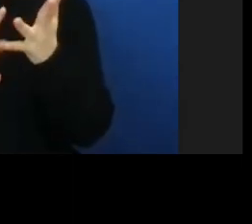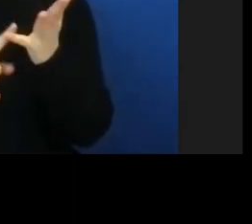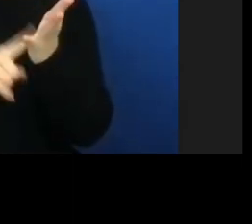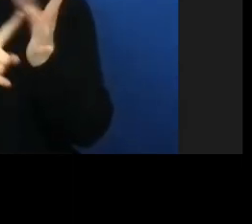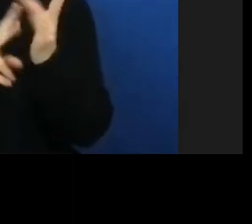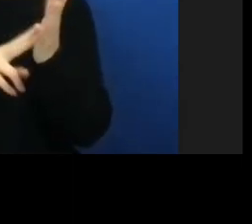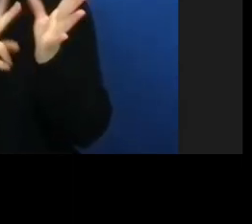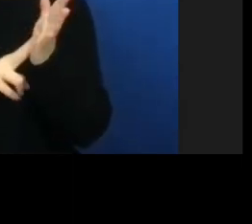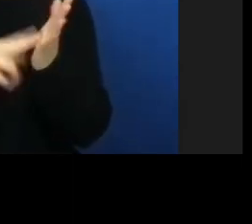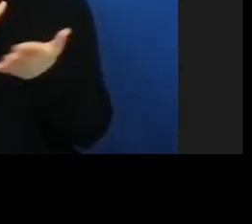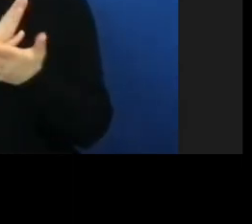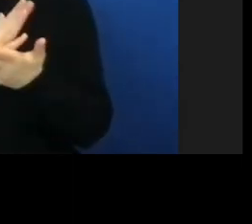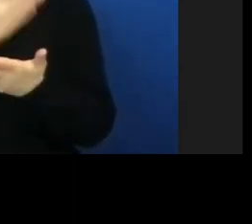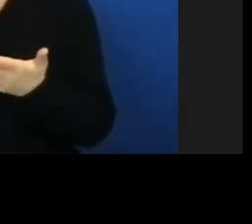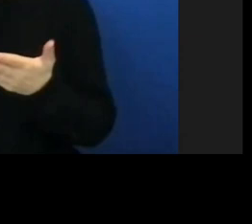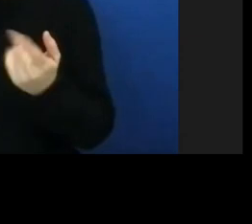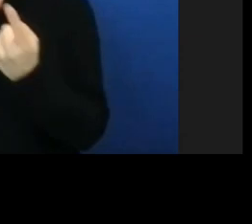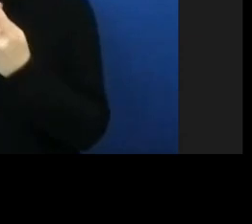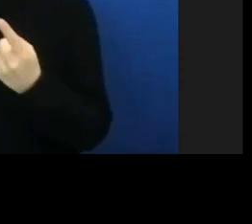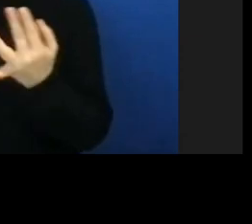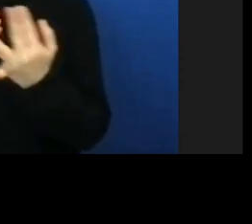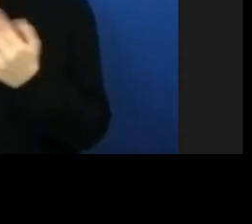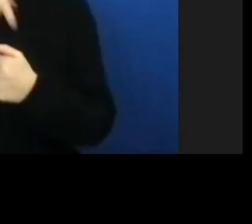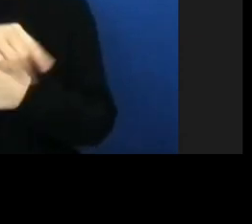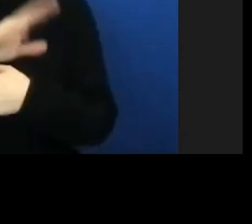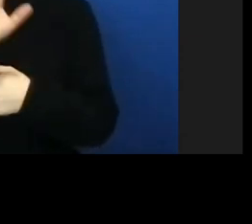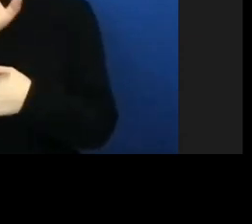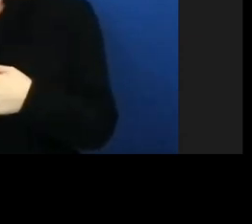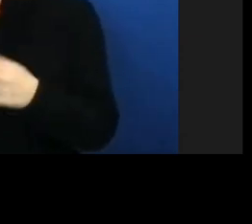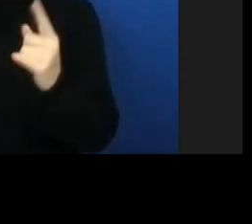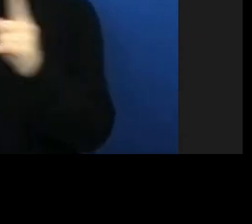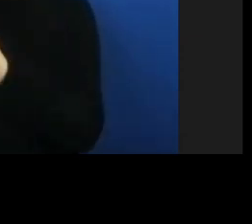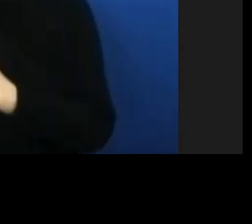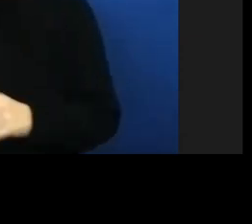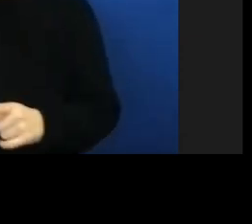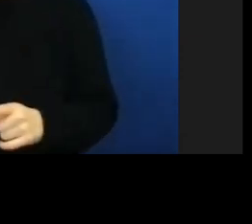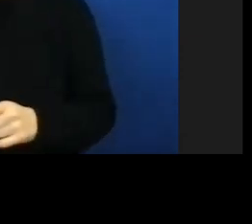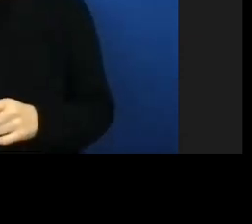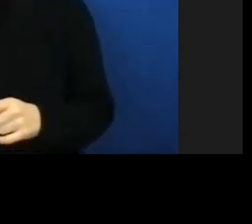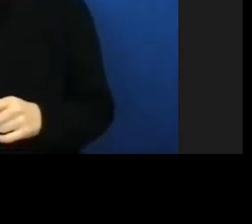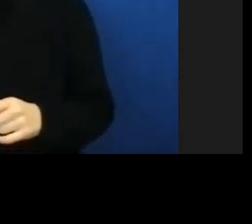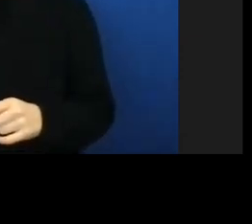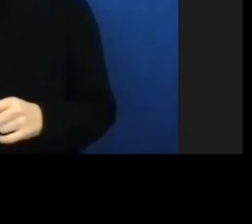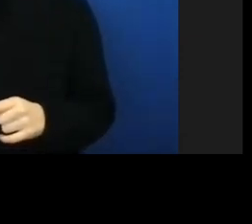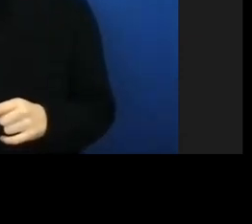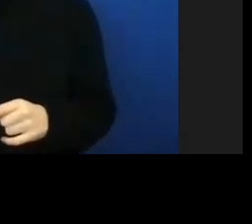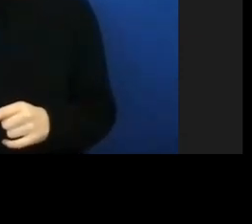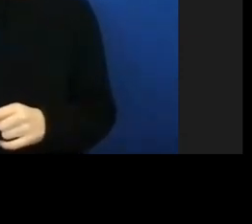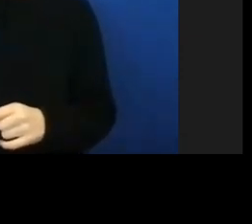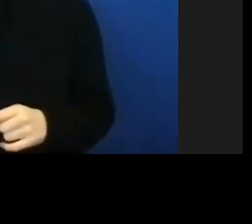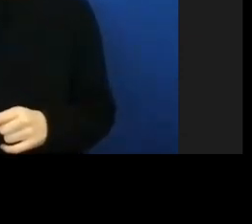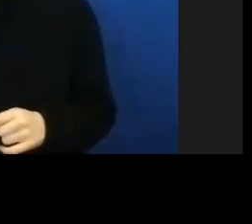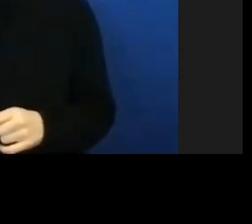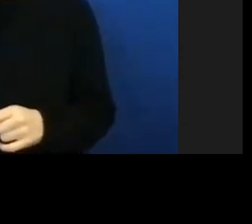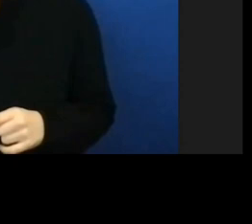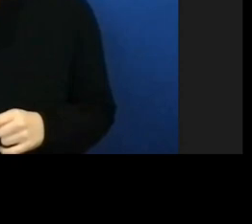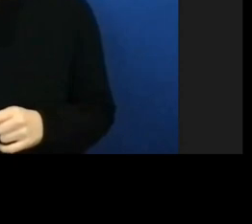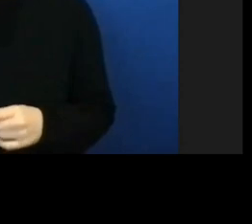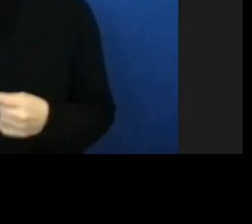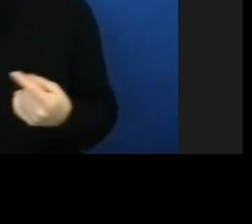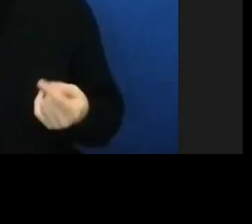meet her uh during this presentation um i know she's um going to be able to